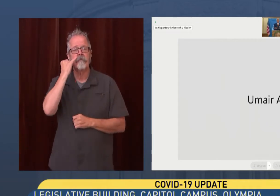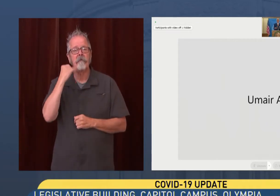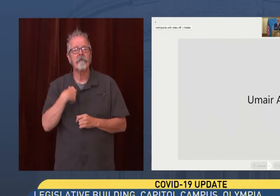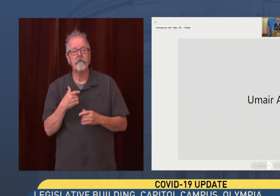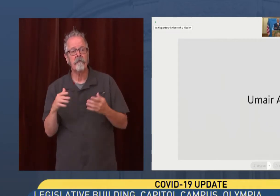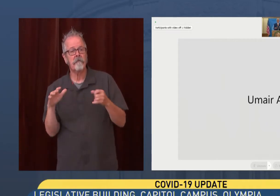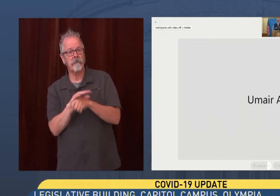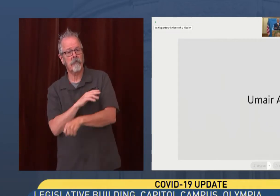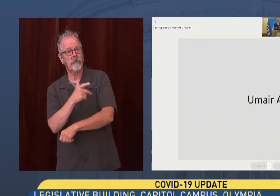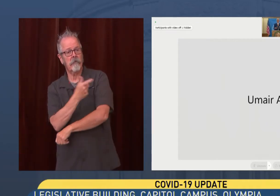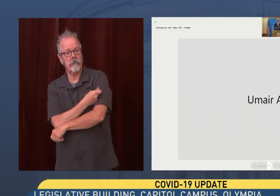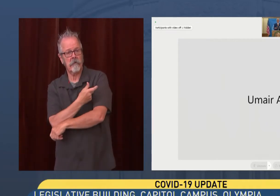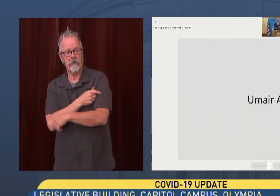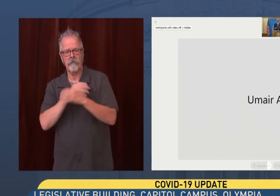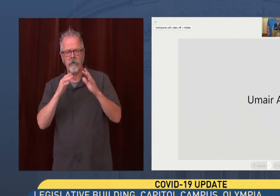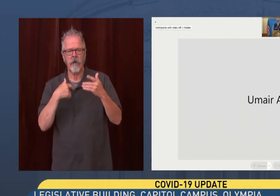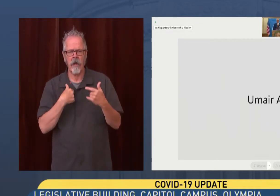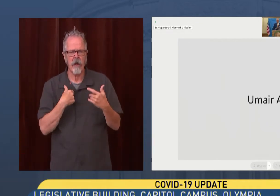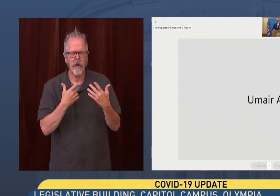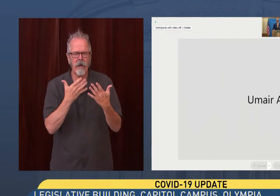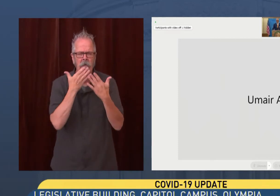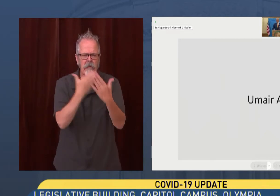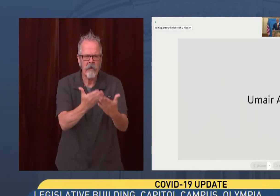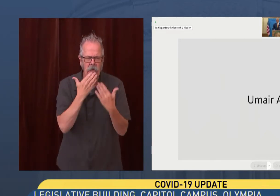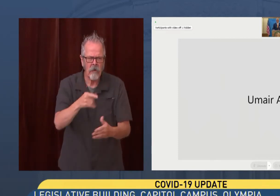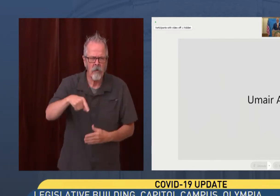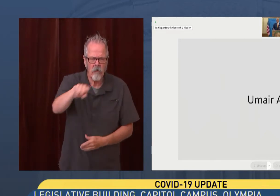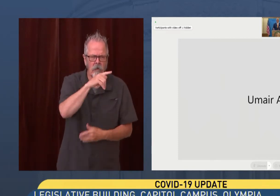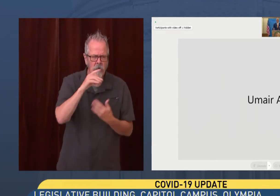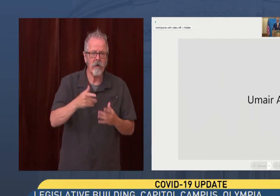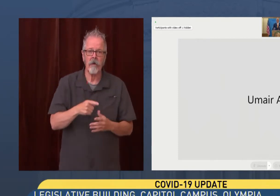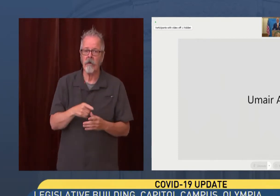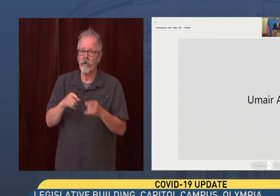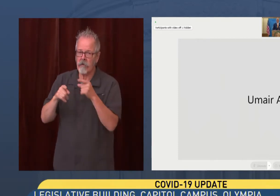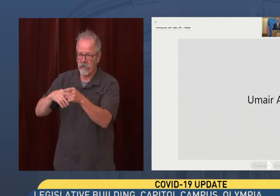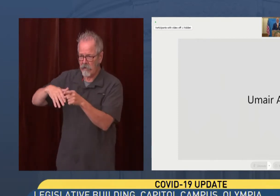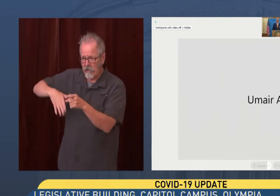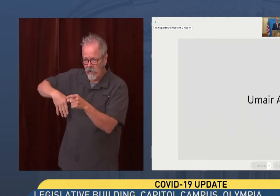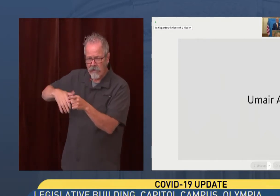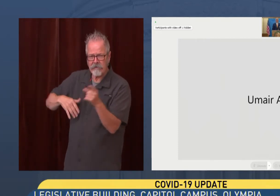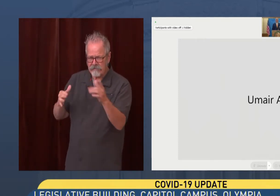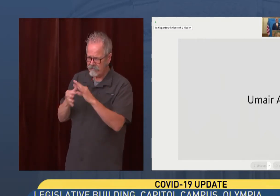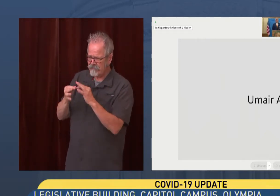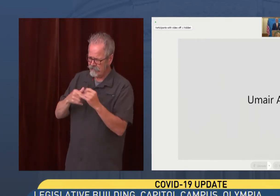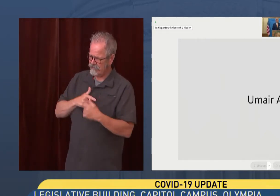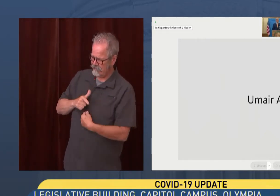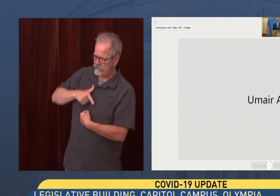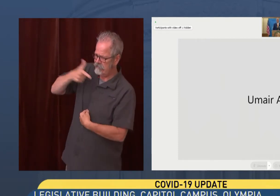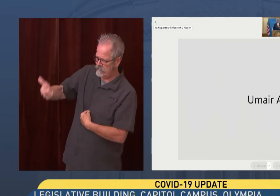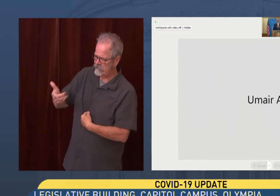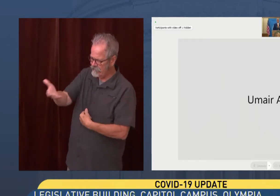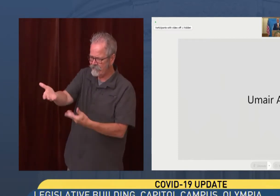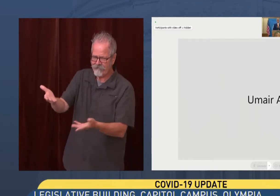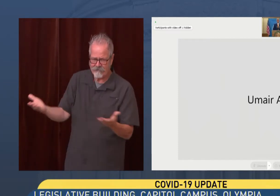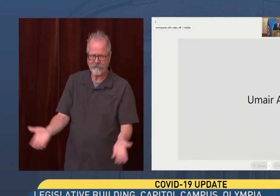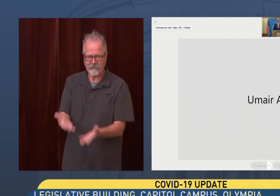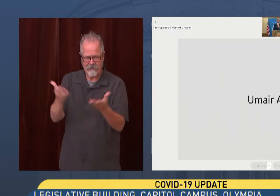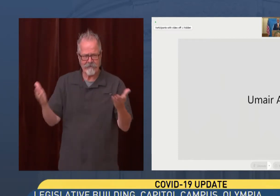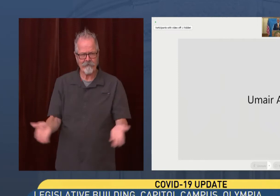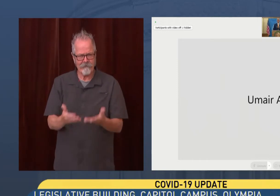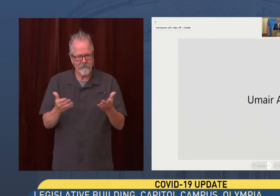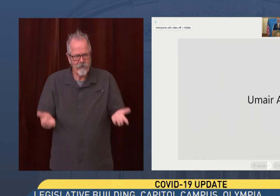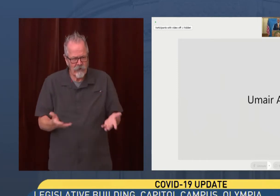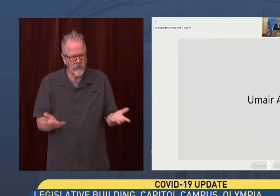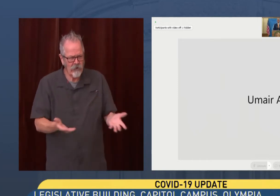thank you, but please encourage somebody else to get vaccinated as well. As the governor said, we're substantially in alignment with what the CDC is